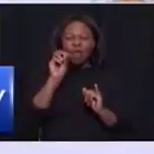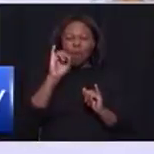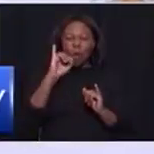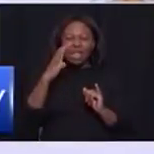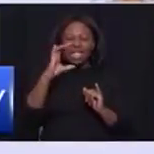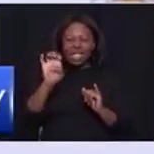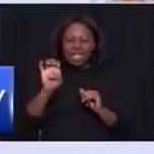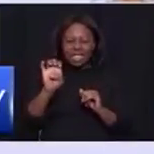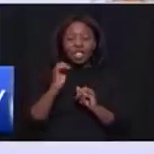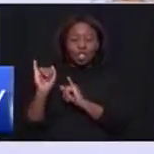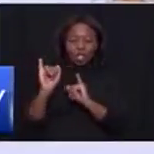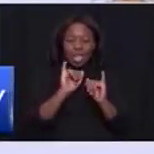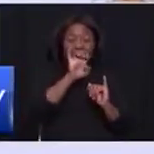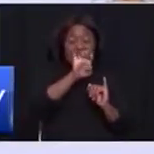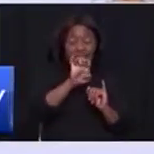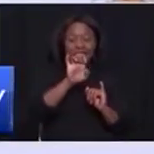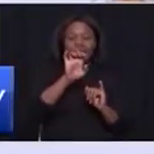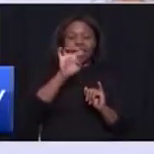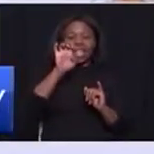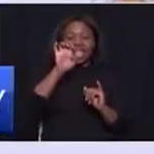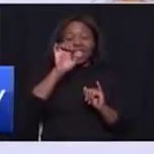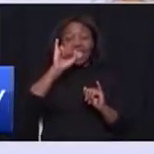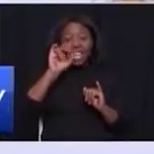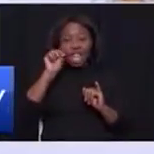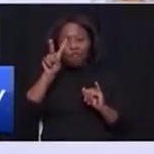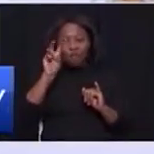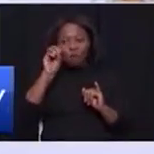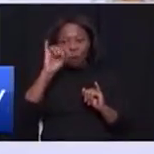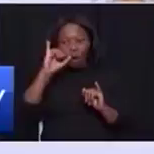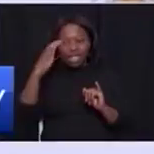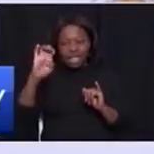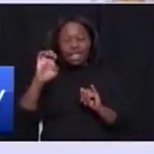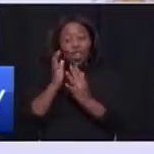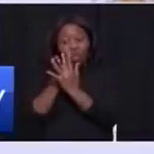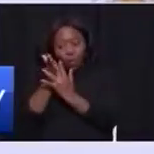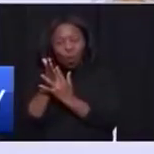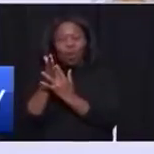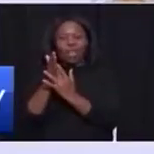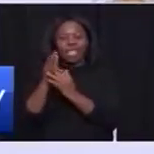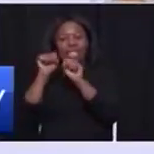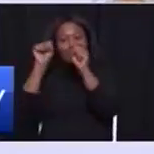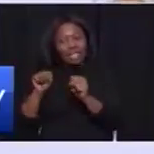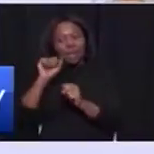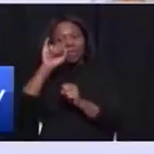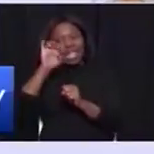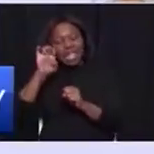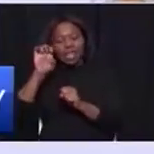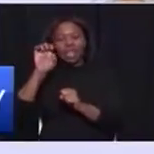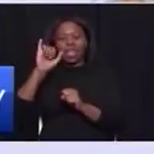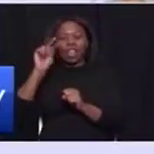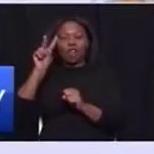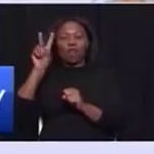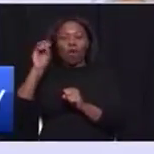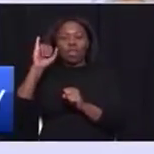We have already introduced e-invoicing. Through e-invoicing, we will be able to pay them within